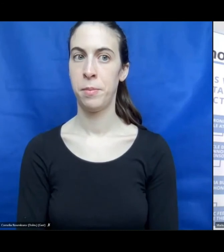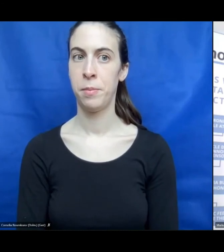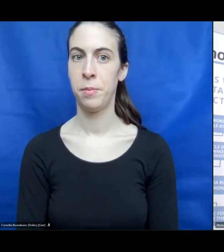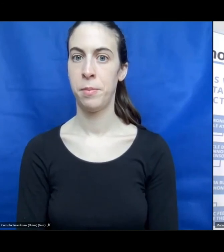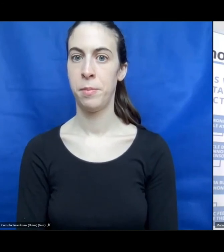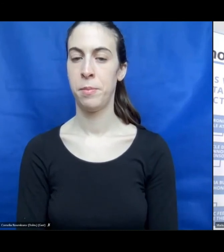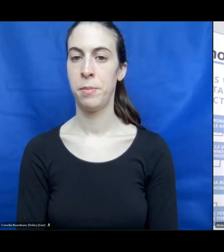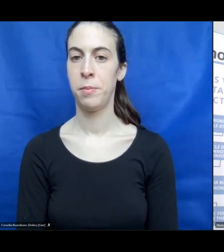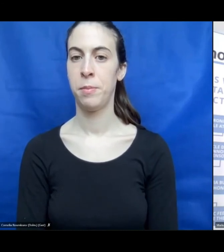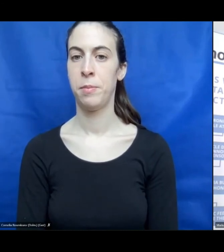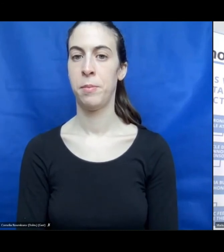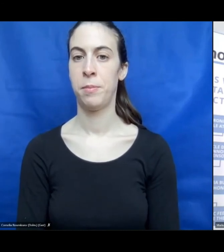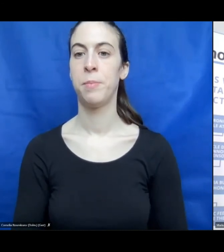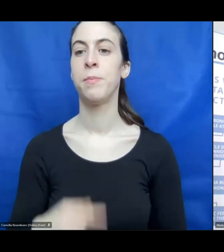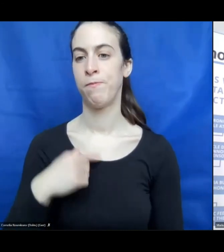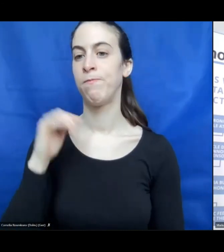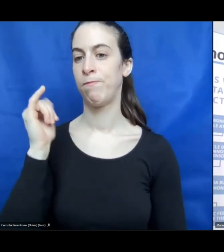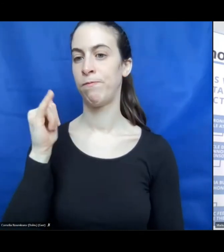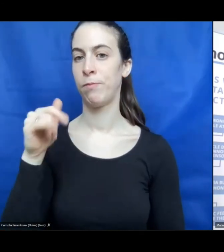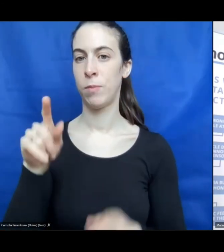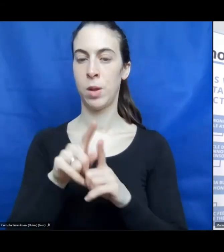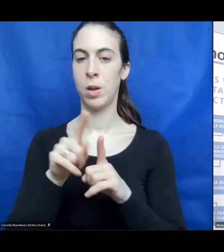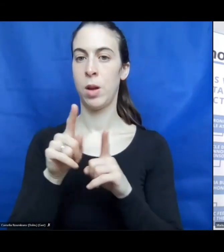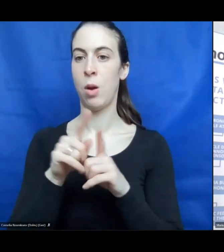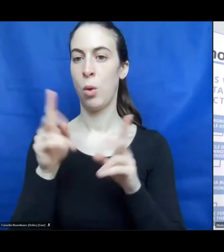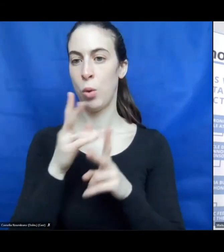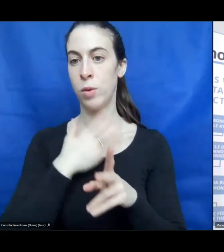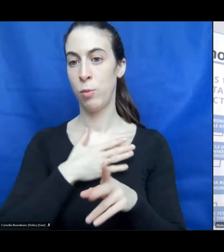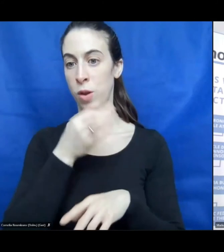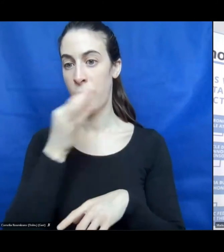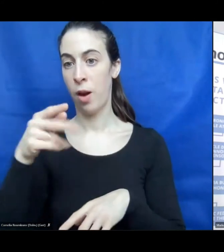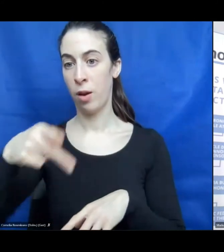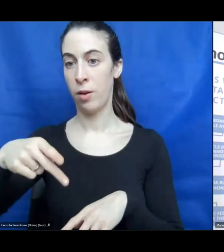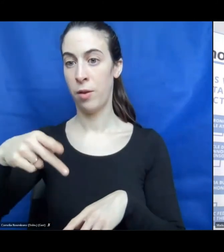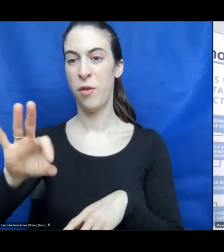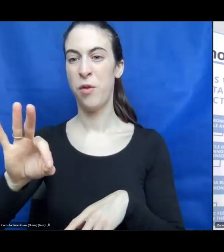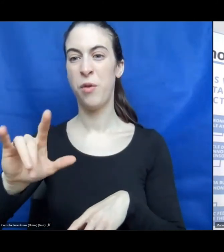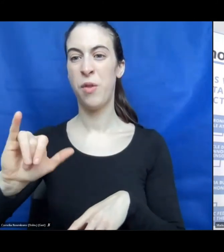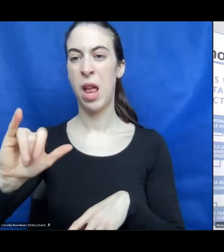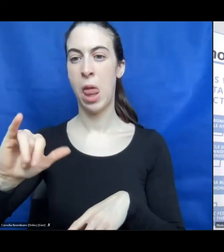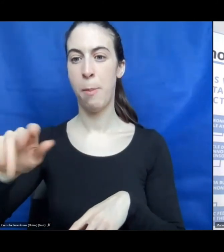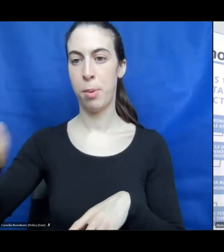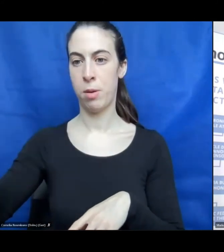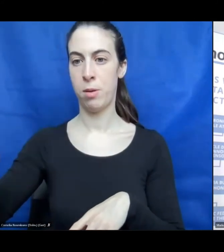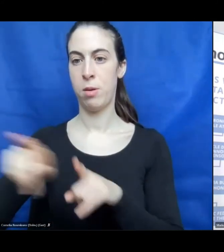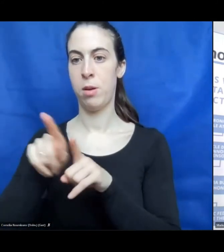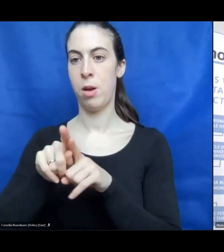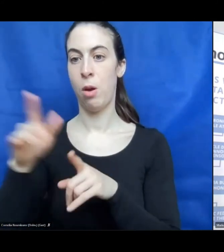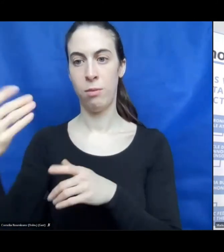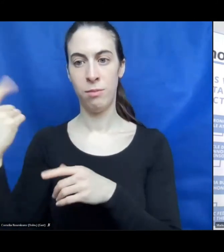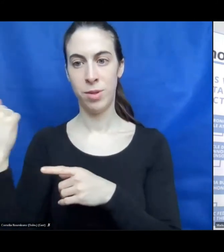I want to give this question shortly to Philip. I know when starting traffic,